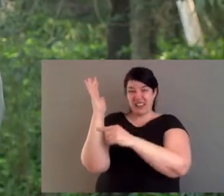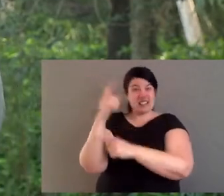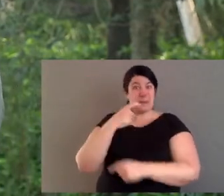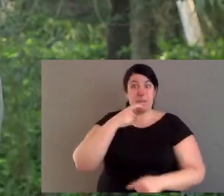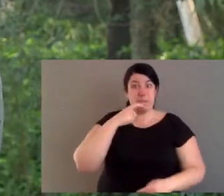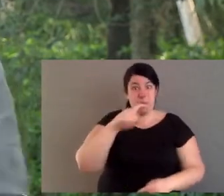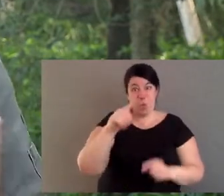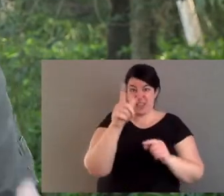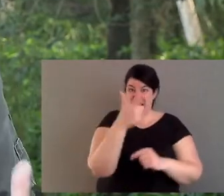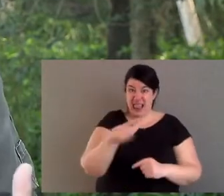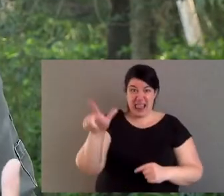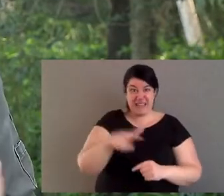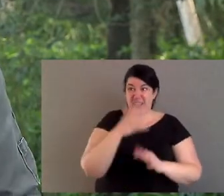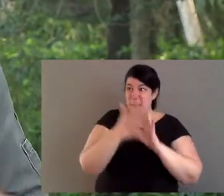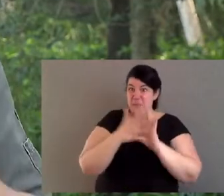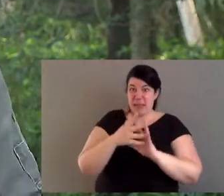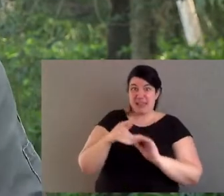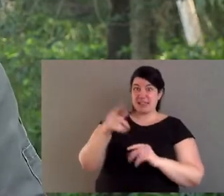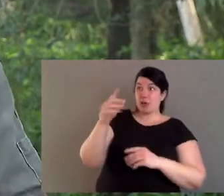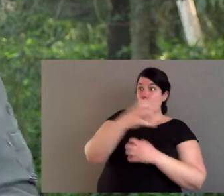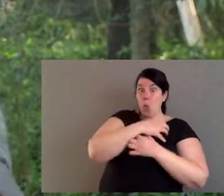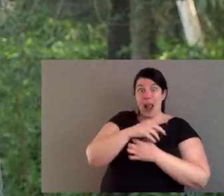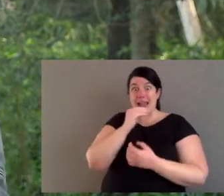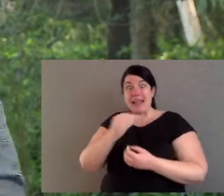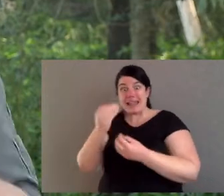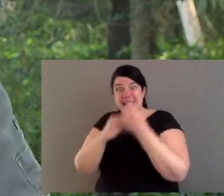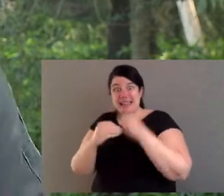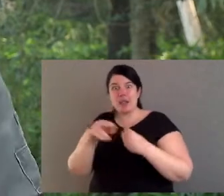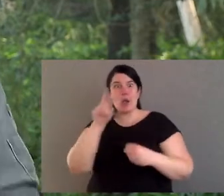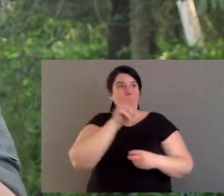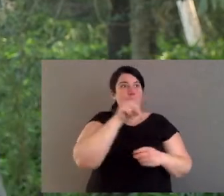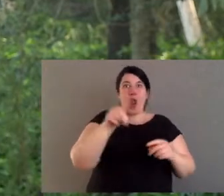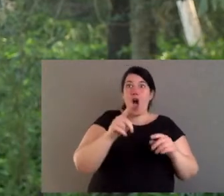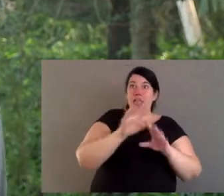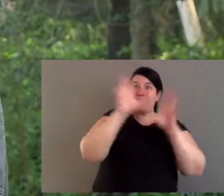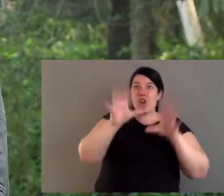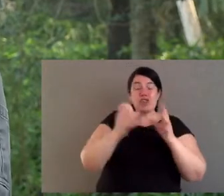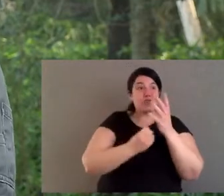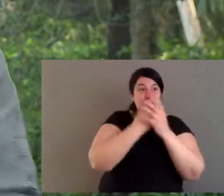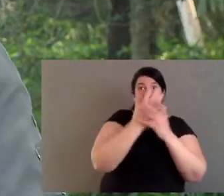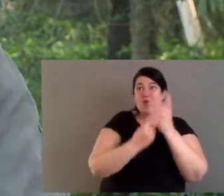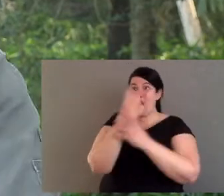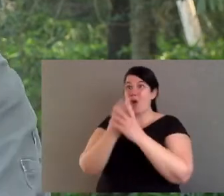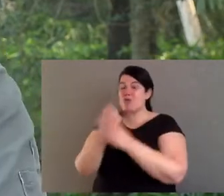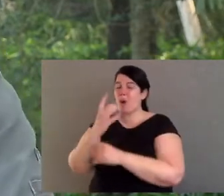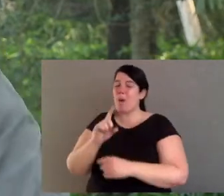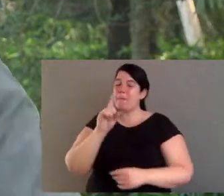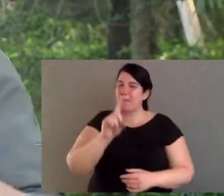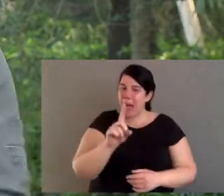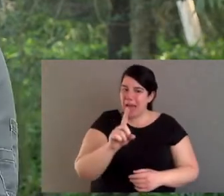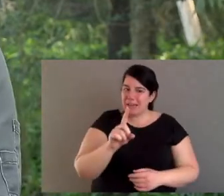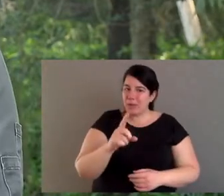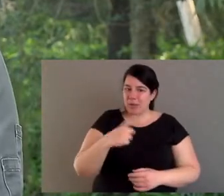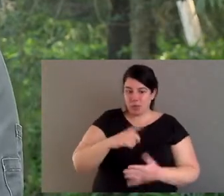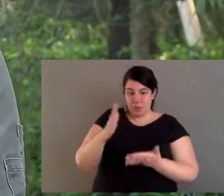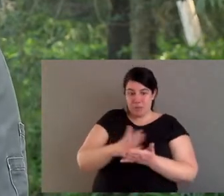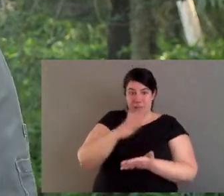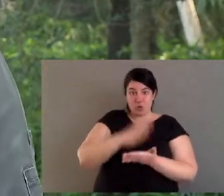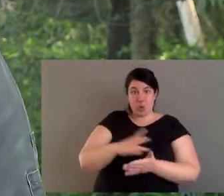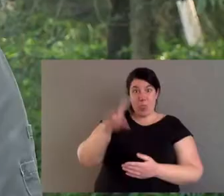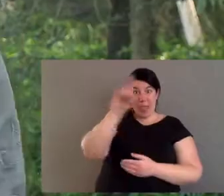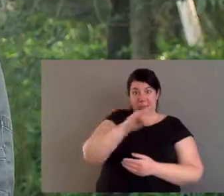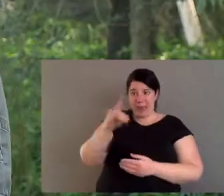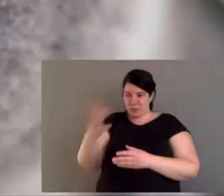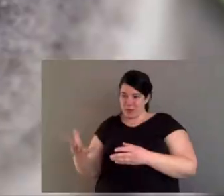tree bushes out from its trunk. Those leaves are so toxic that koalas can't even eat them. So while it looks like the forest is regrowing,